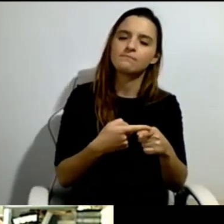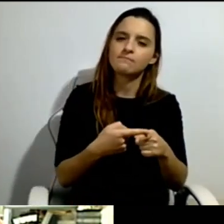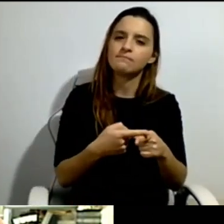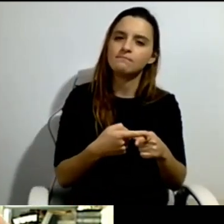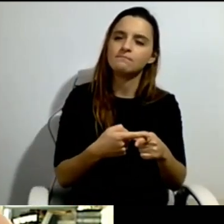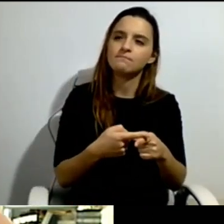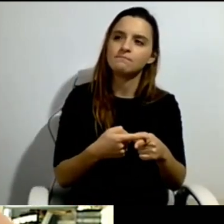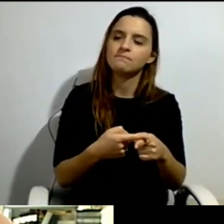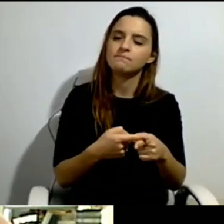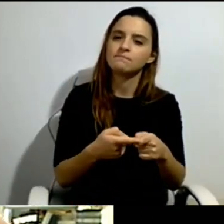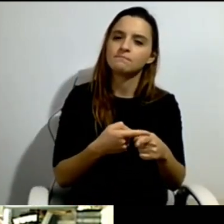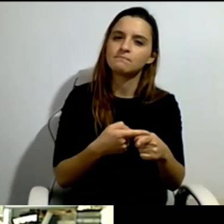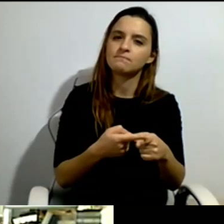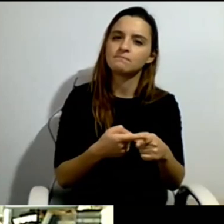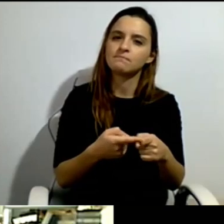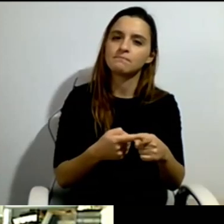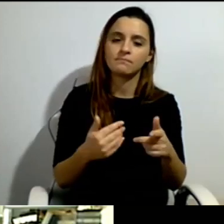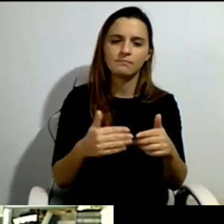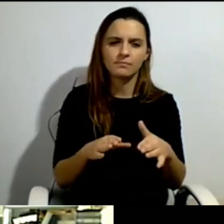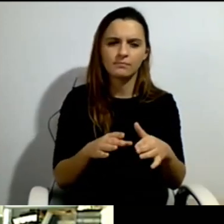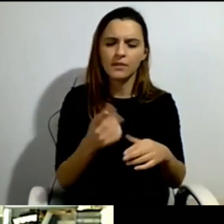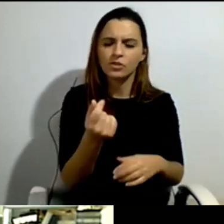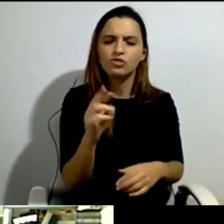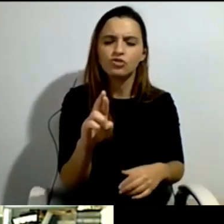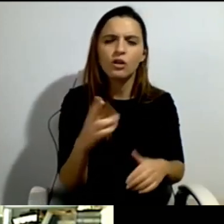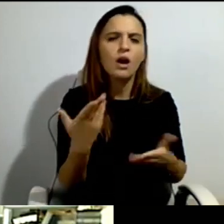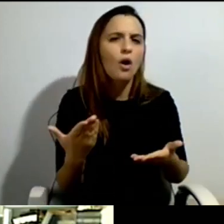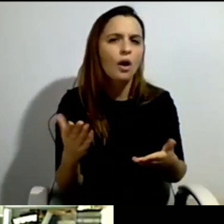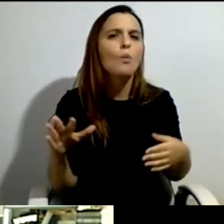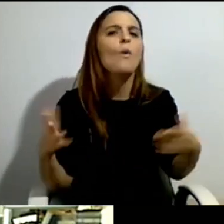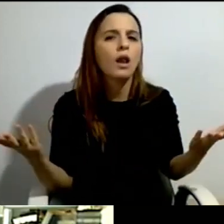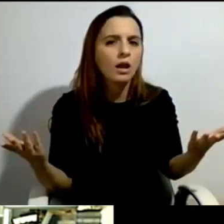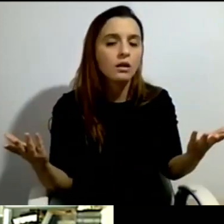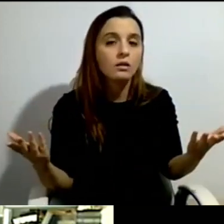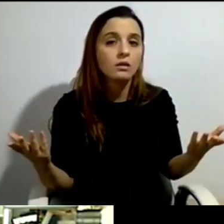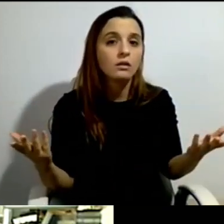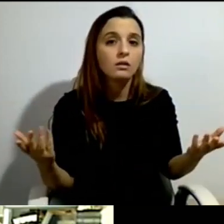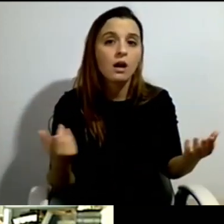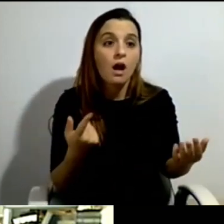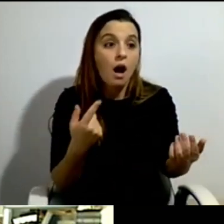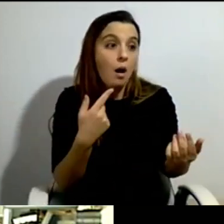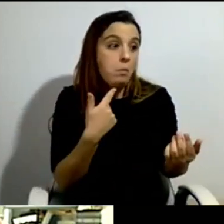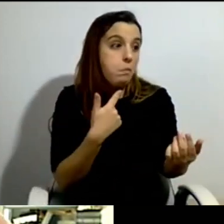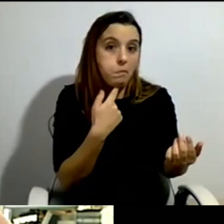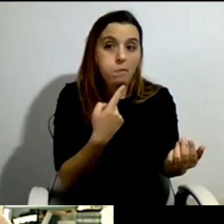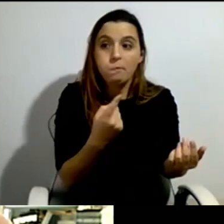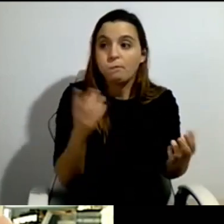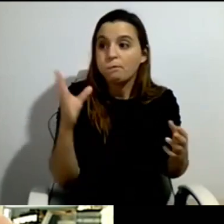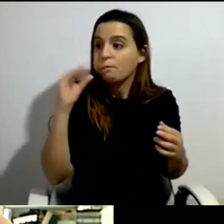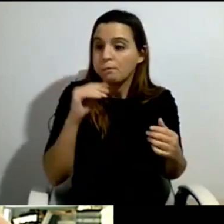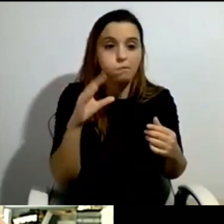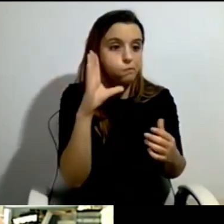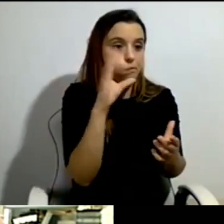And then it came out that nobody knows what the current system costs, because nobody calculates all the costs that